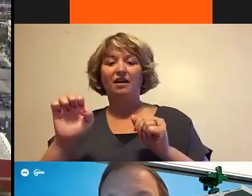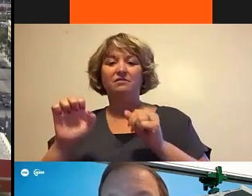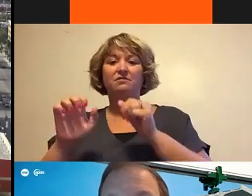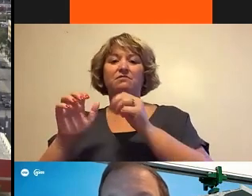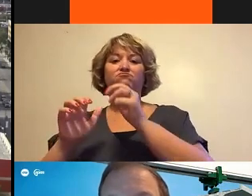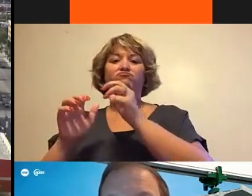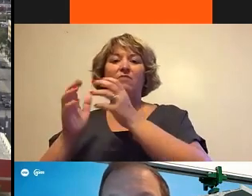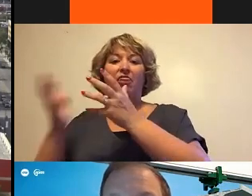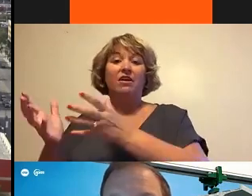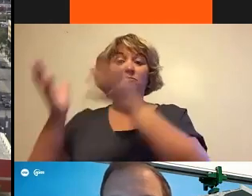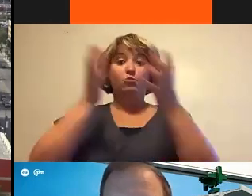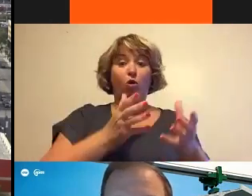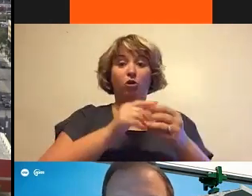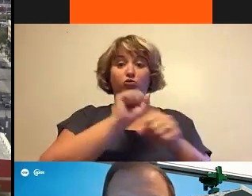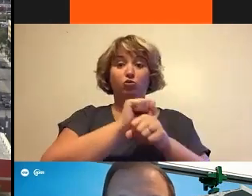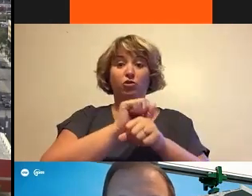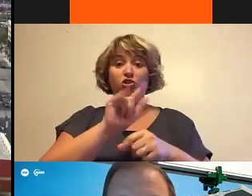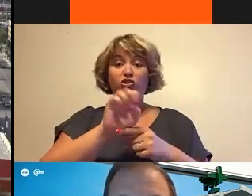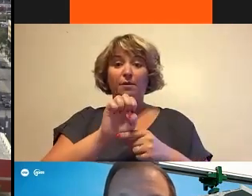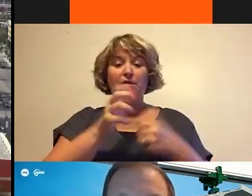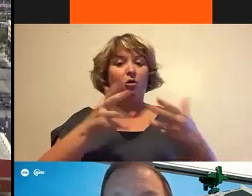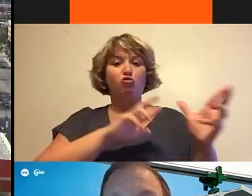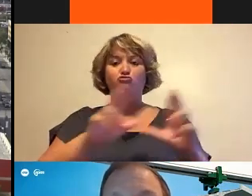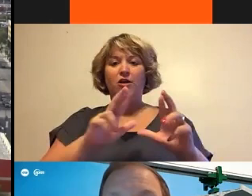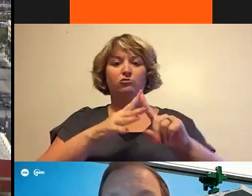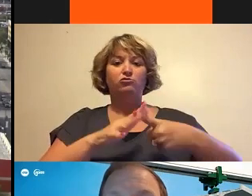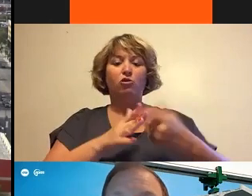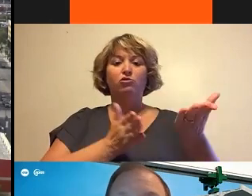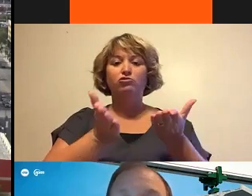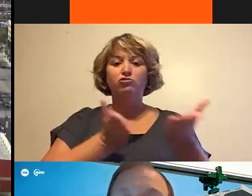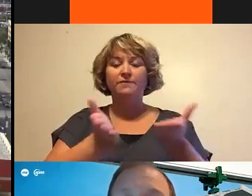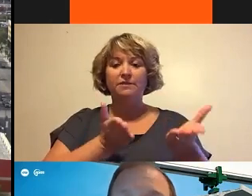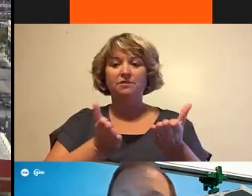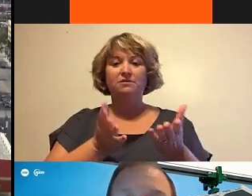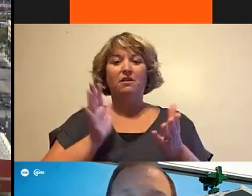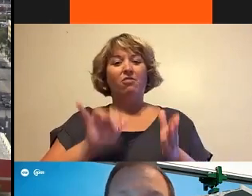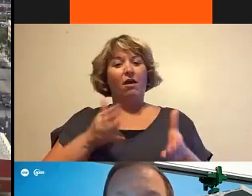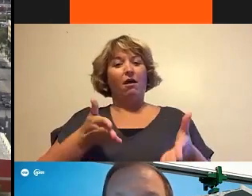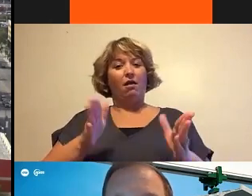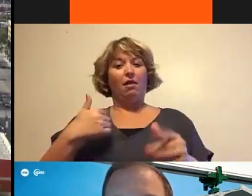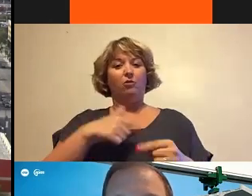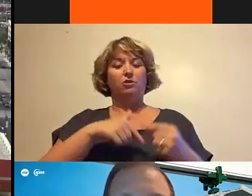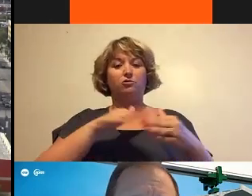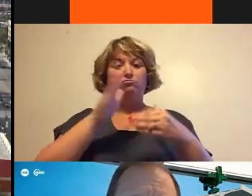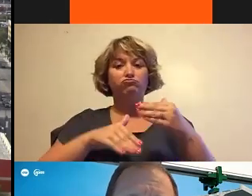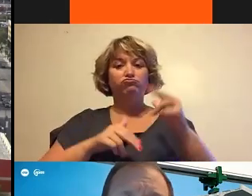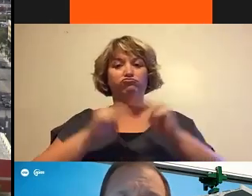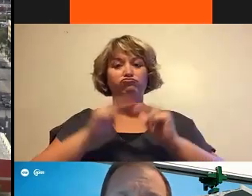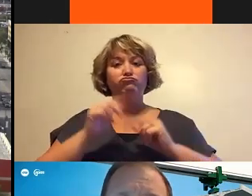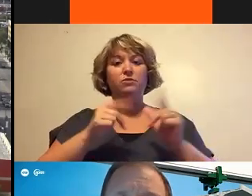and they are ready to be – to go into service right away. That allows us to complete the construction a lot faster.